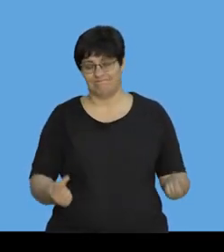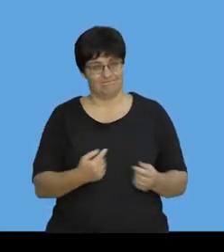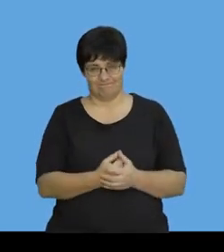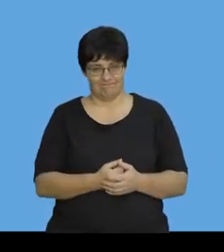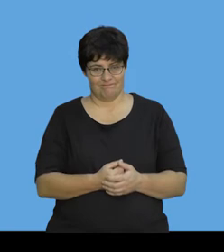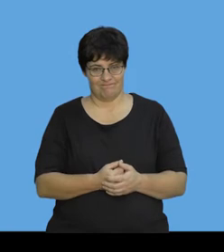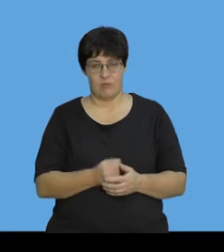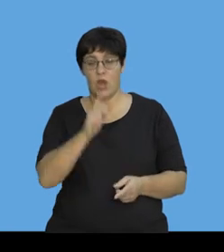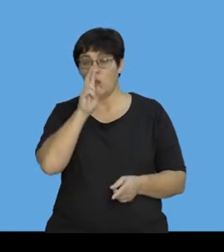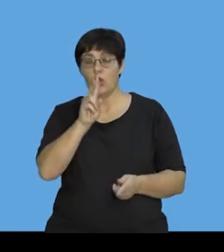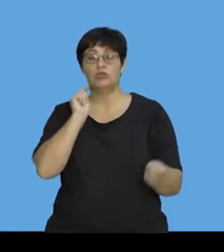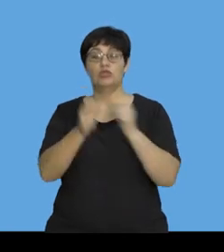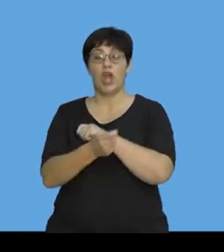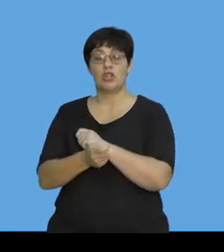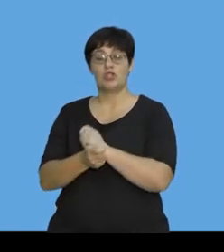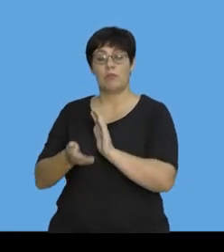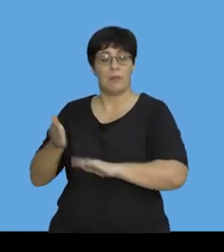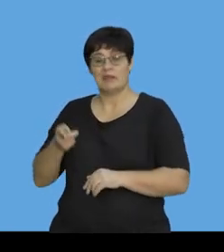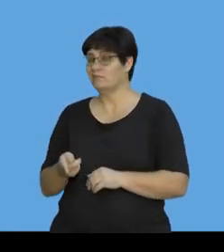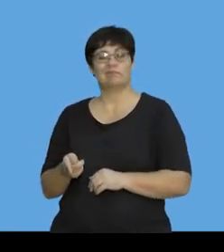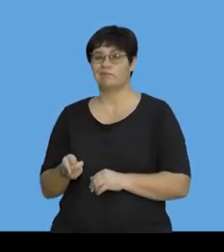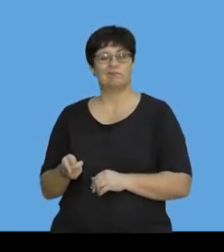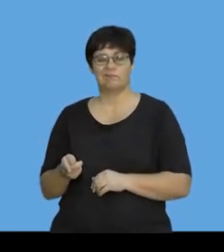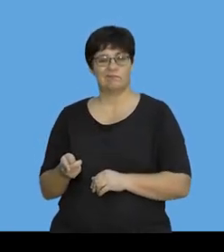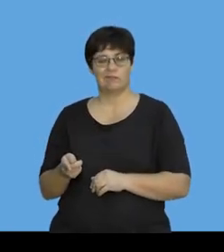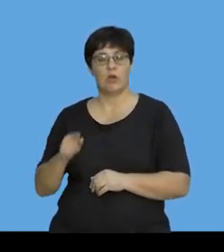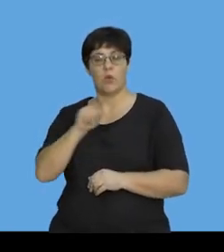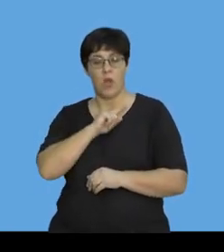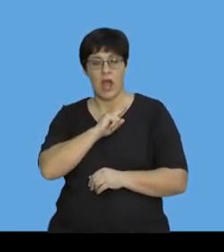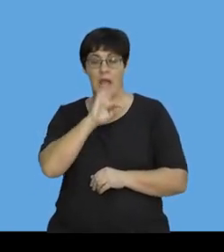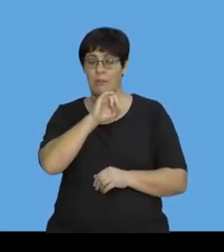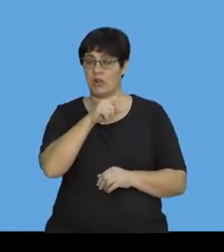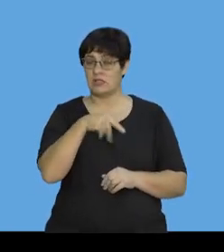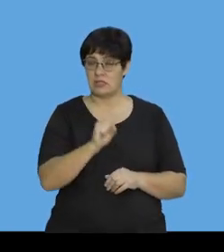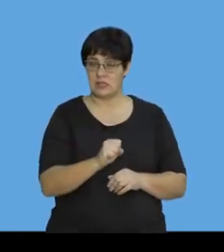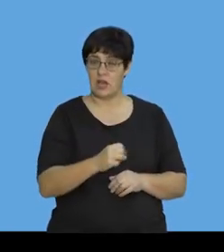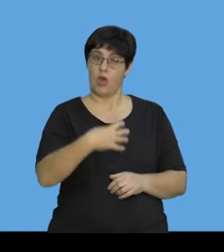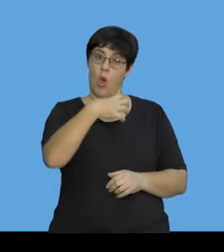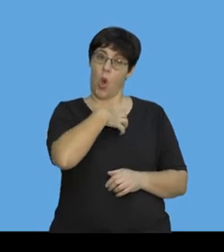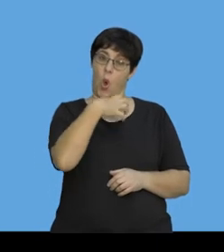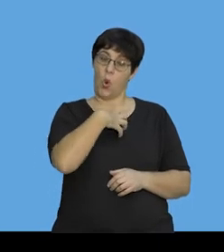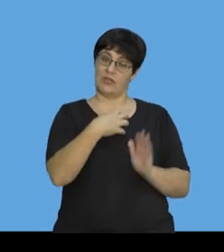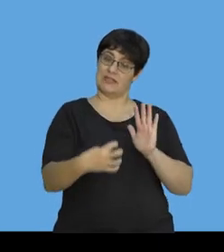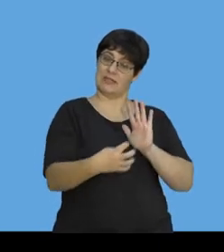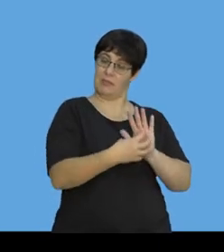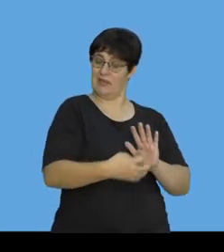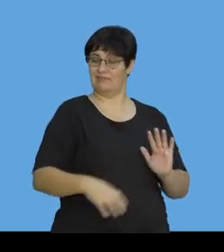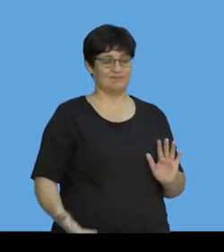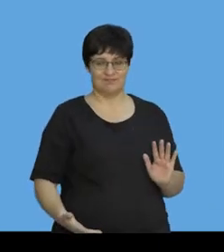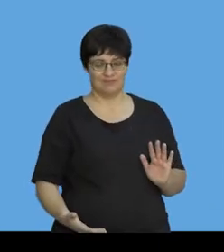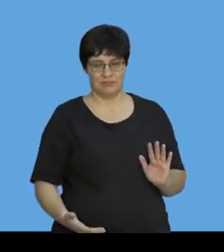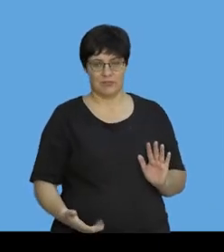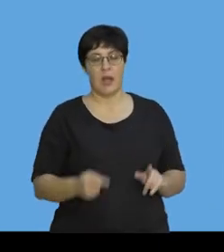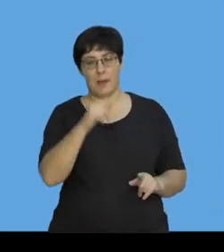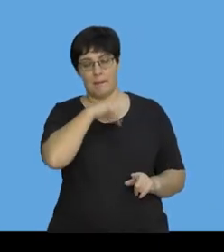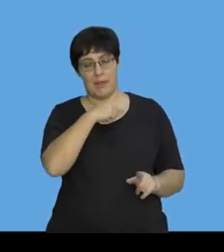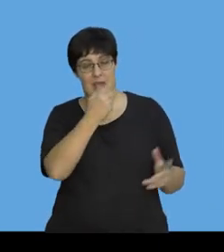looking at changing momentum. Because impulse doesn't have its own symbol, if I'm